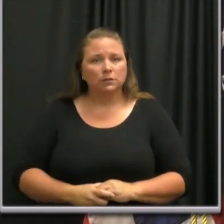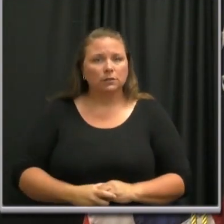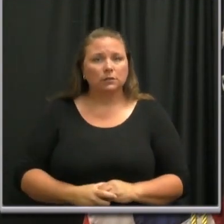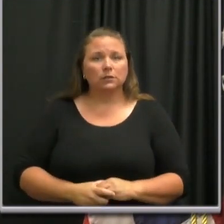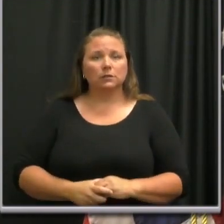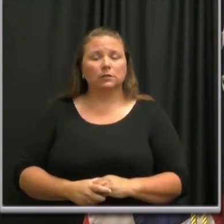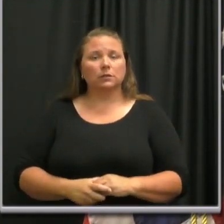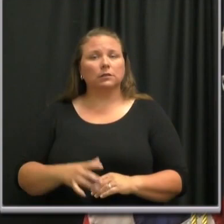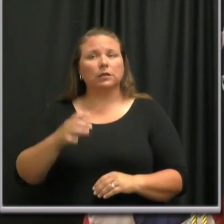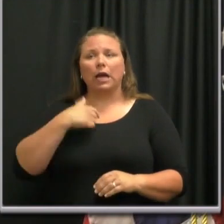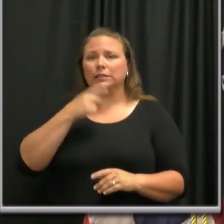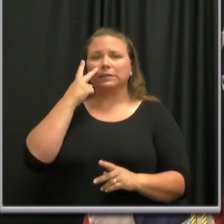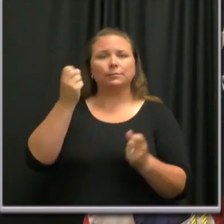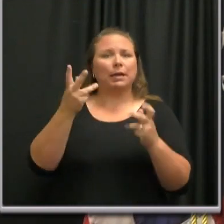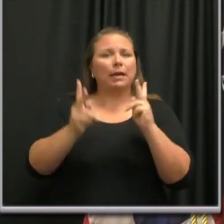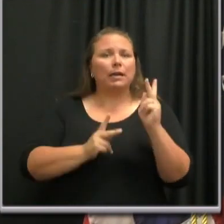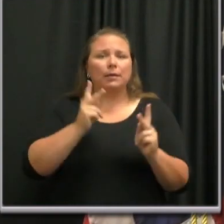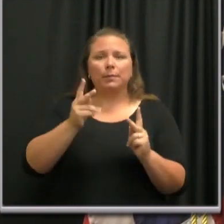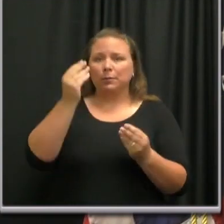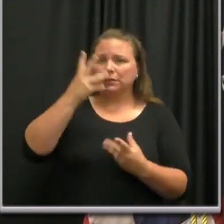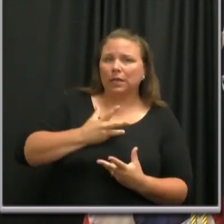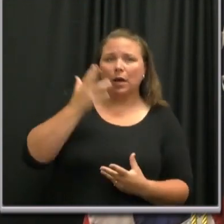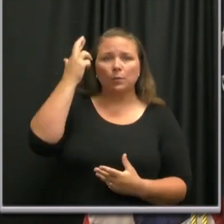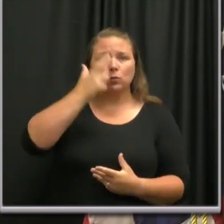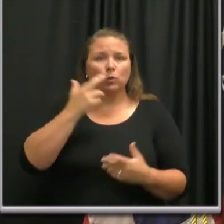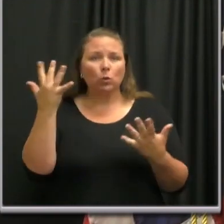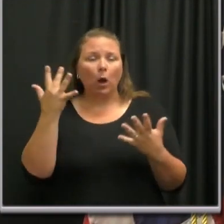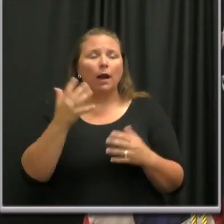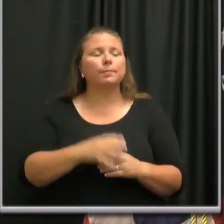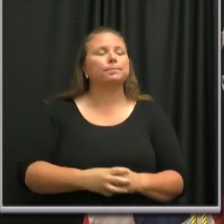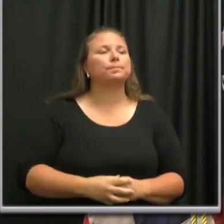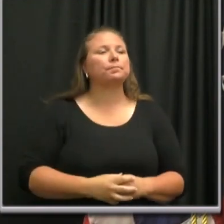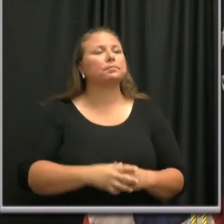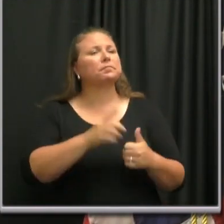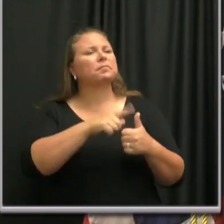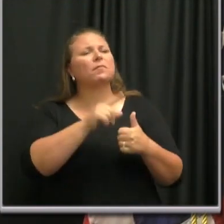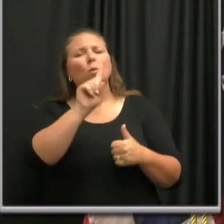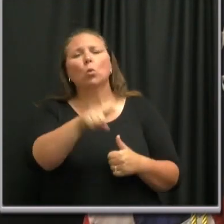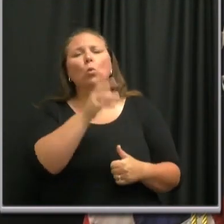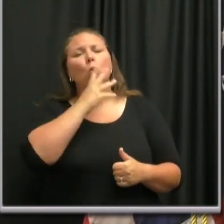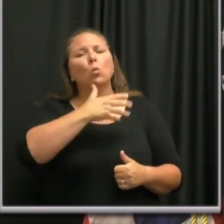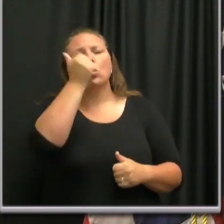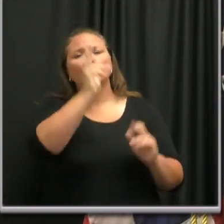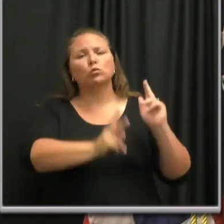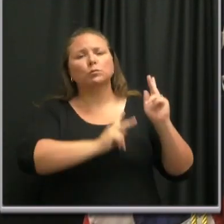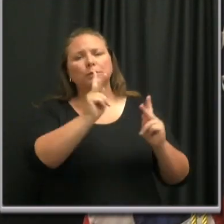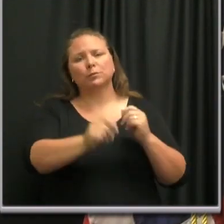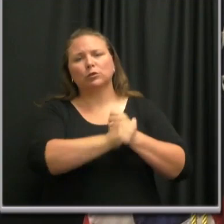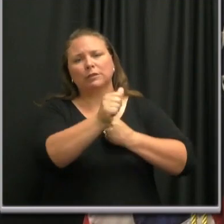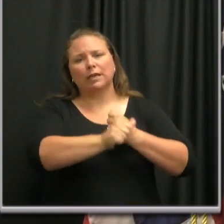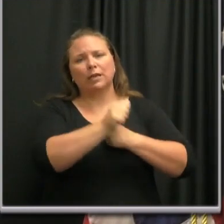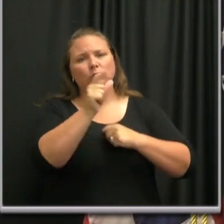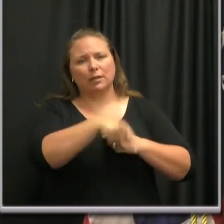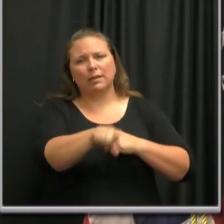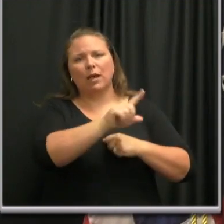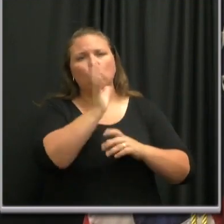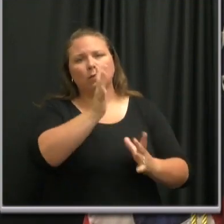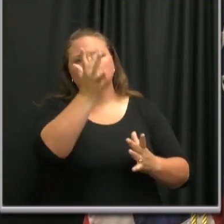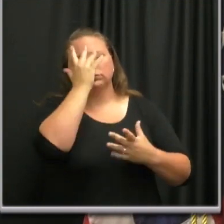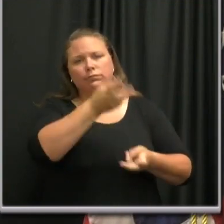rationalized in a number of ways. One of those is by observing that older people are the ones who get sick and die,